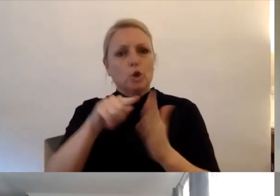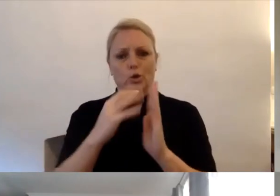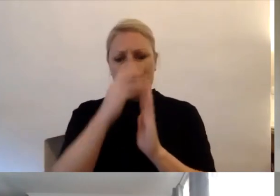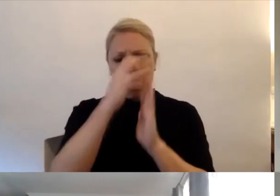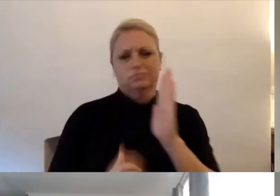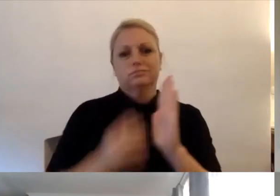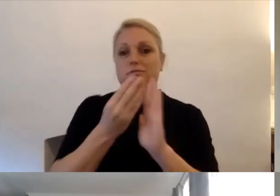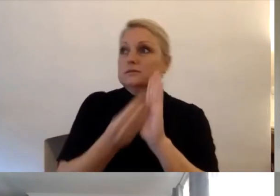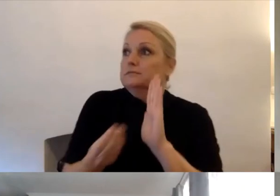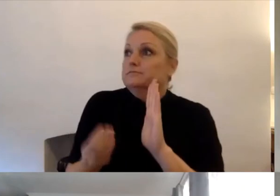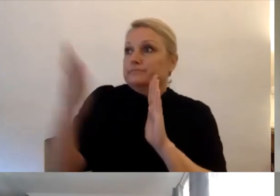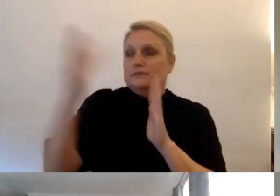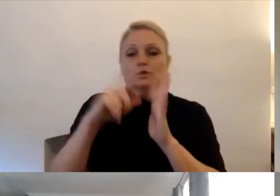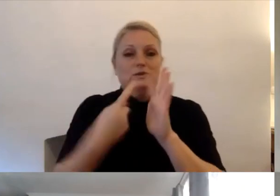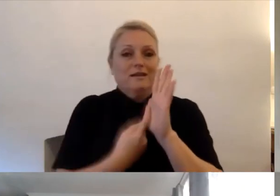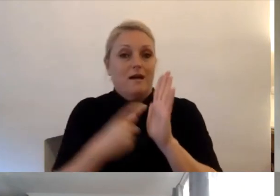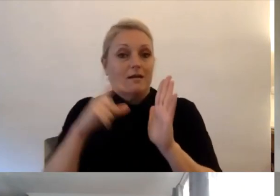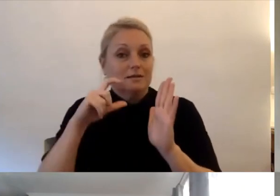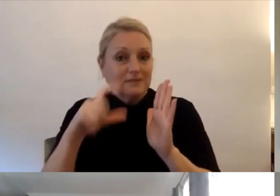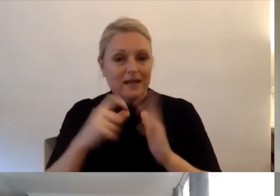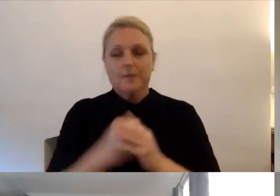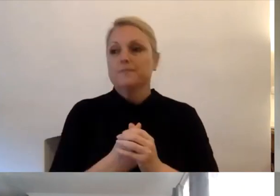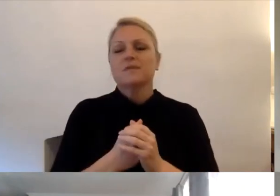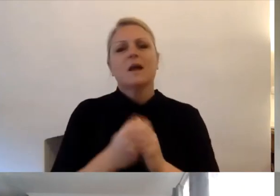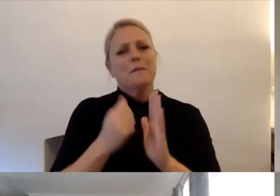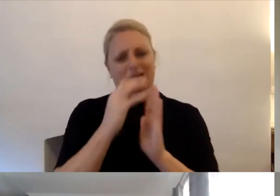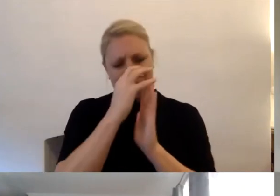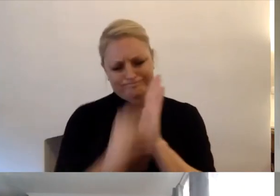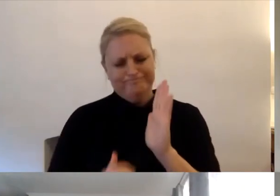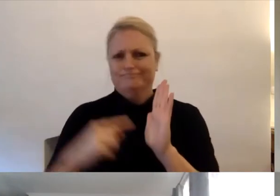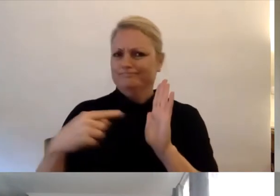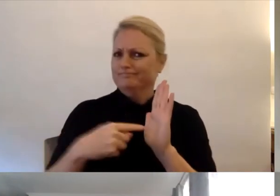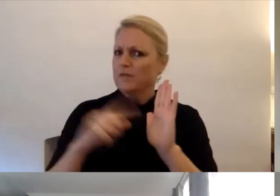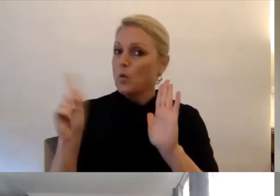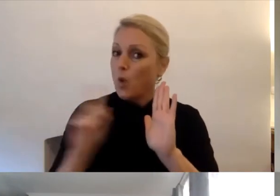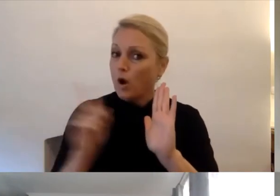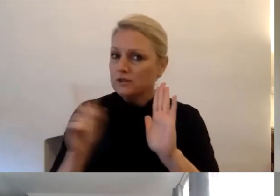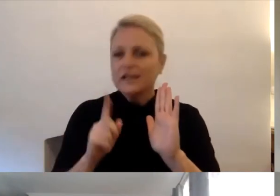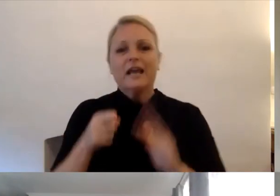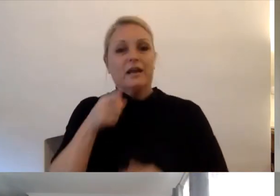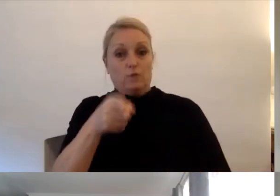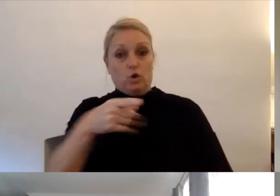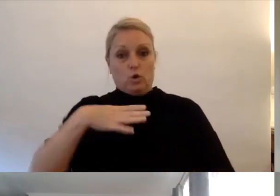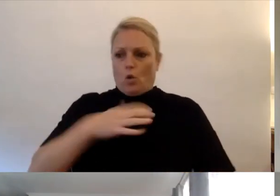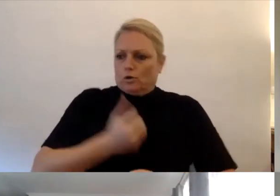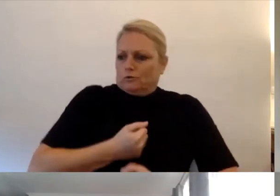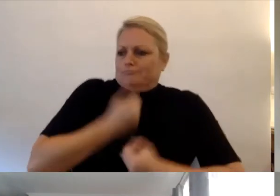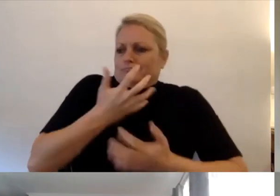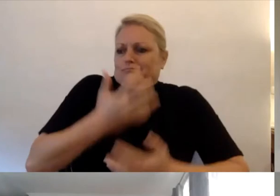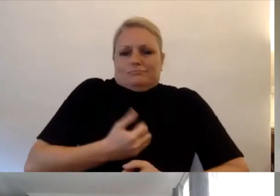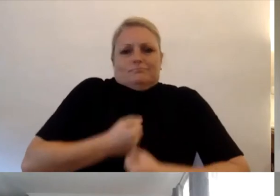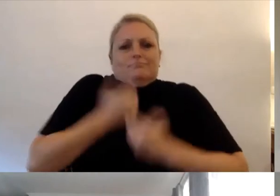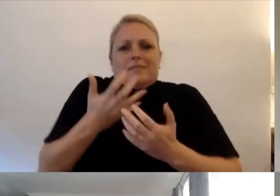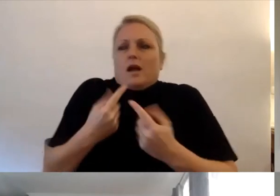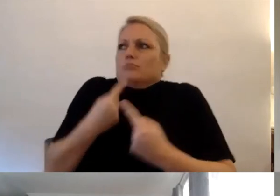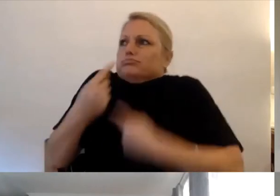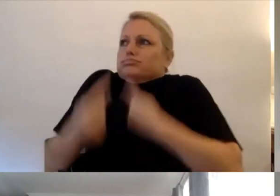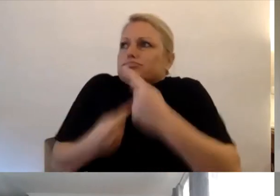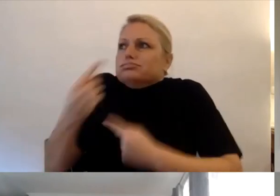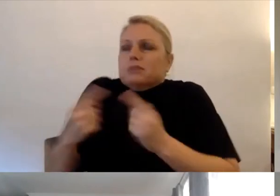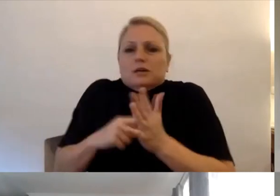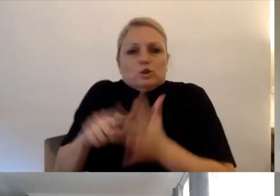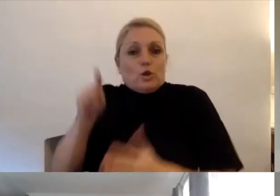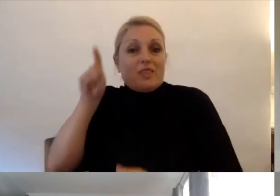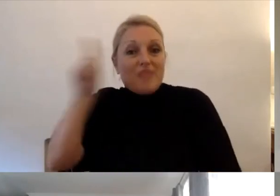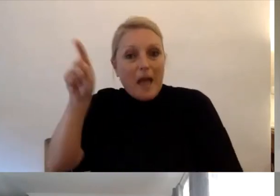a submission is how you choose to contribute your experiences so that they can forge a better way forward to